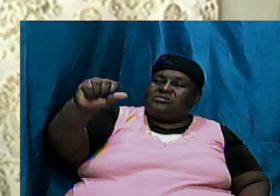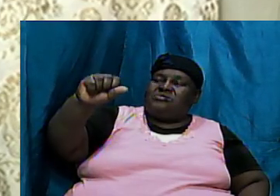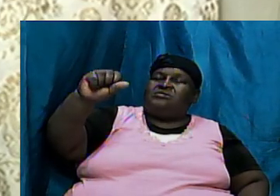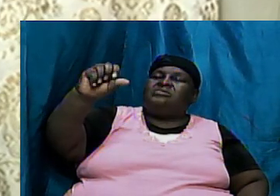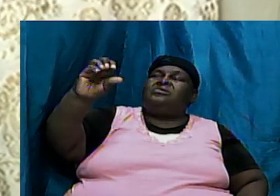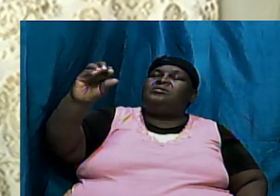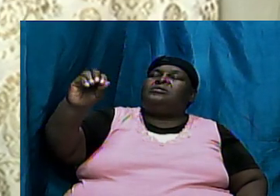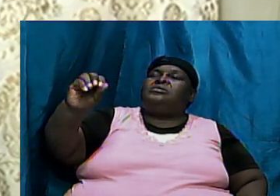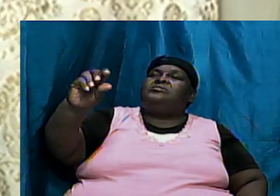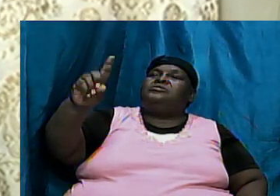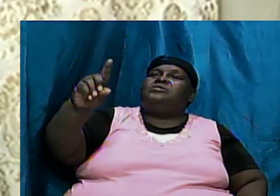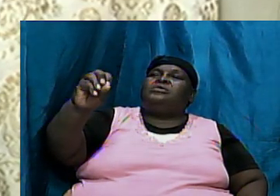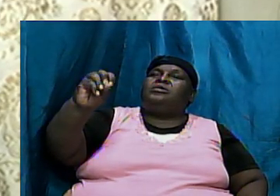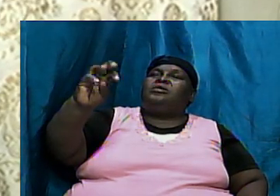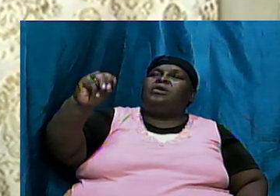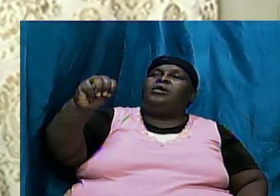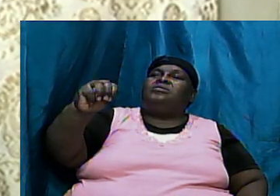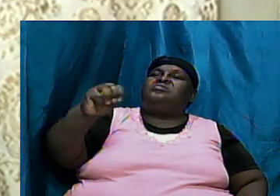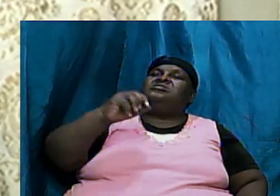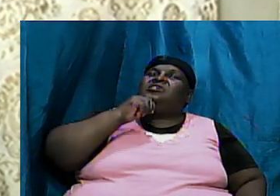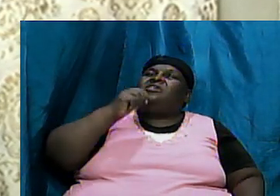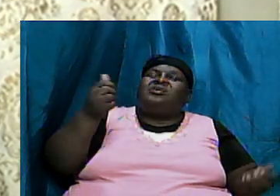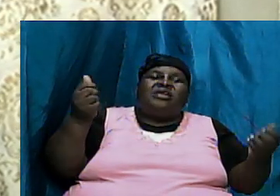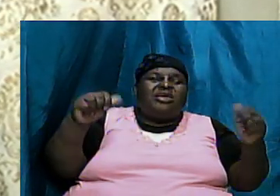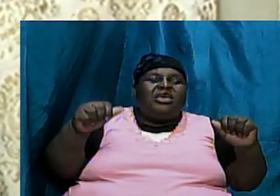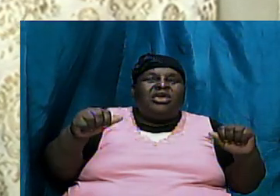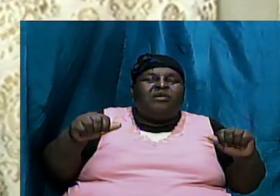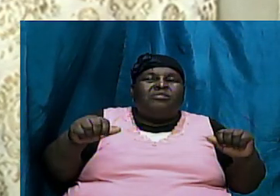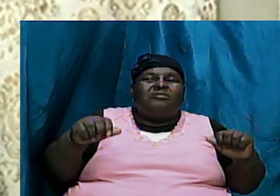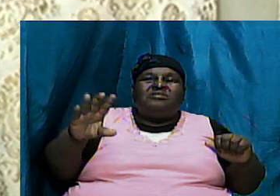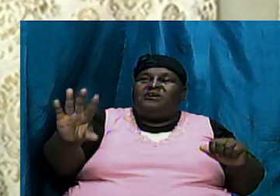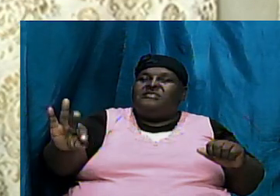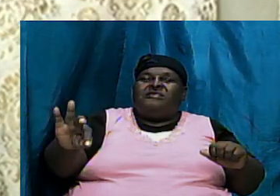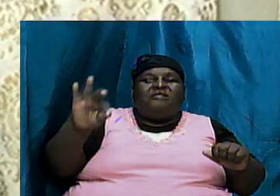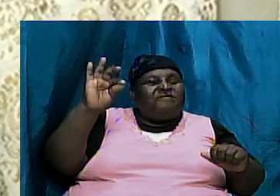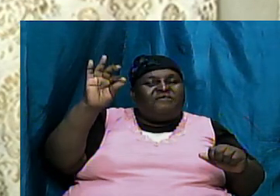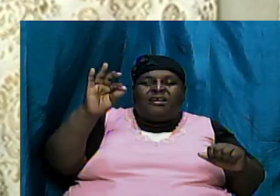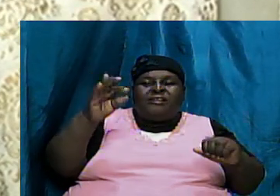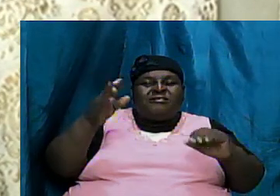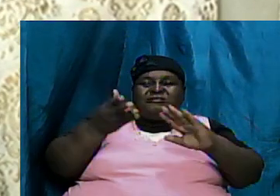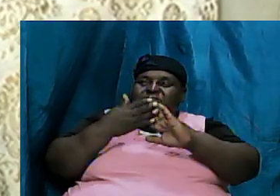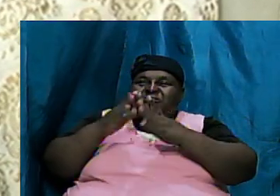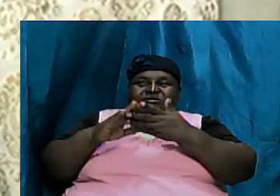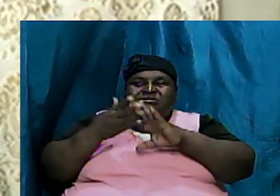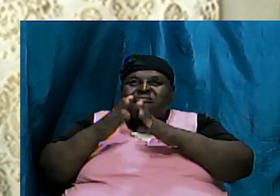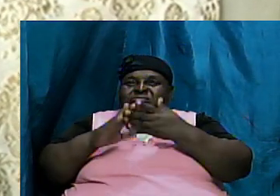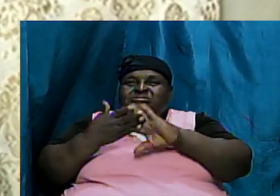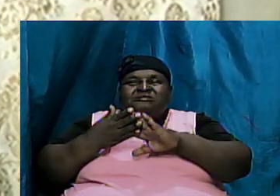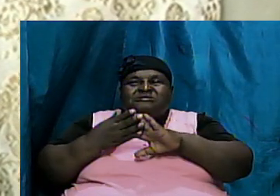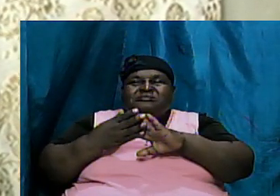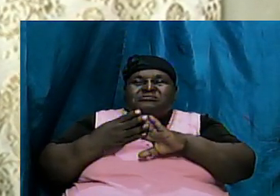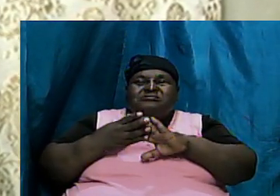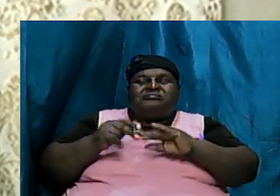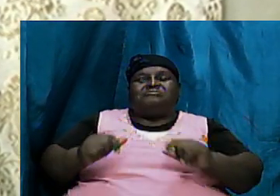find they were unable to find the cities the twin cities they were unable to find the sulfur